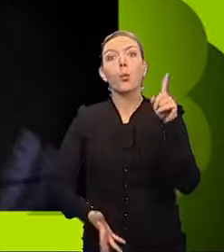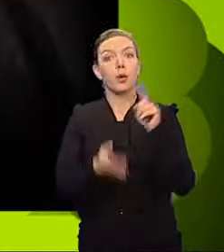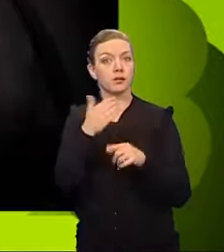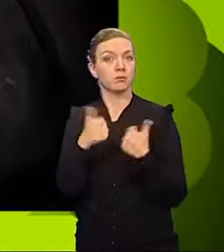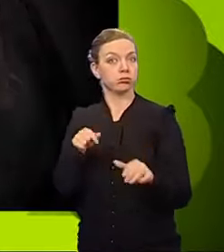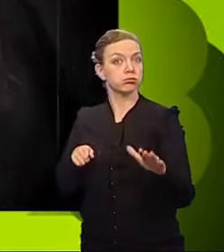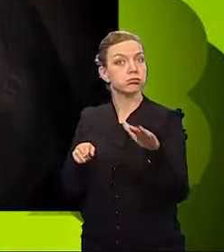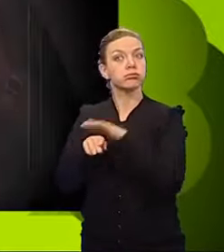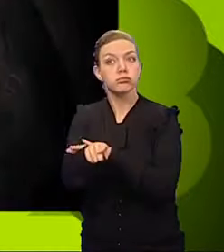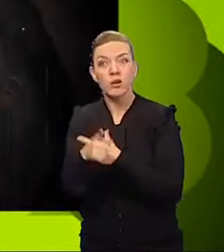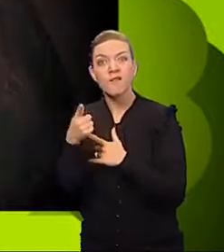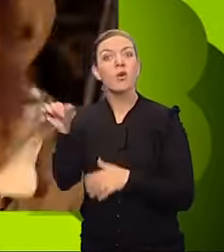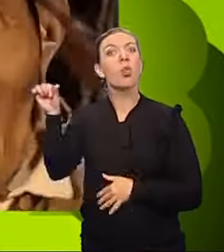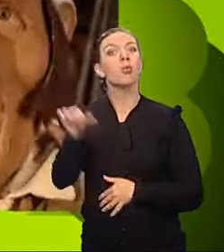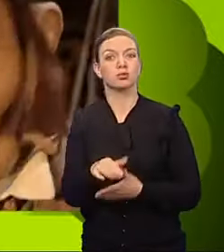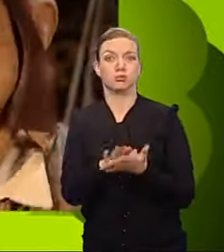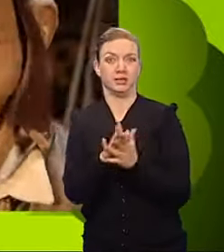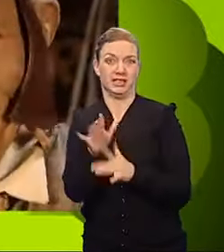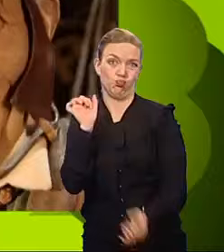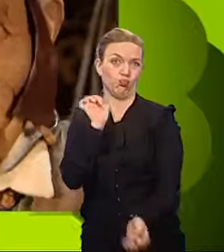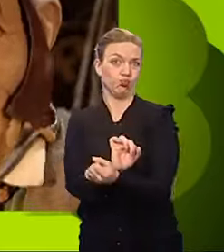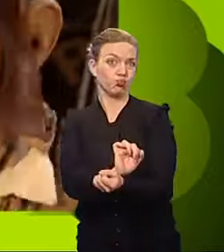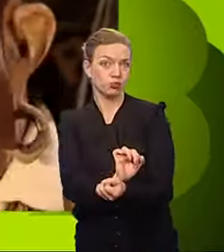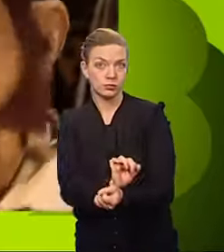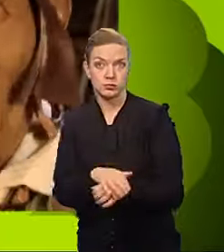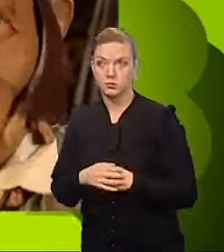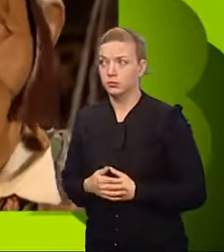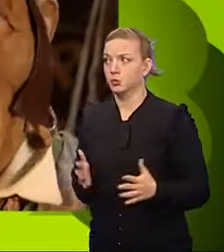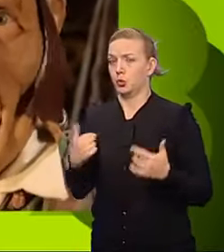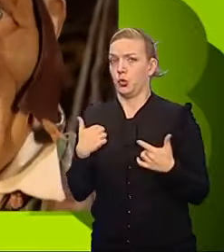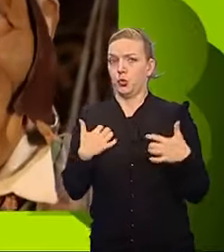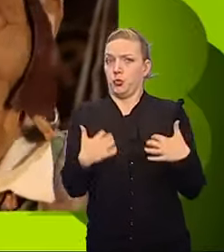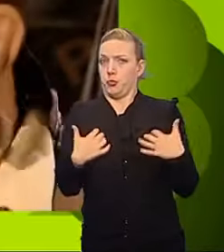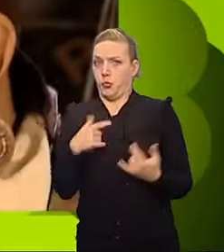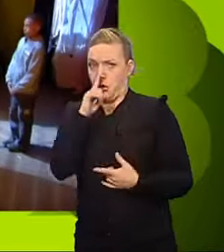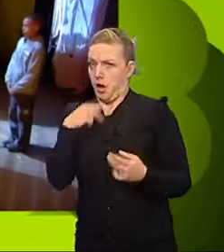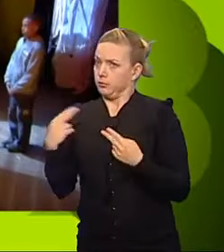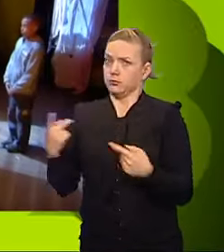Lose and they'll be trapped. Oh, I'm so excited. I could boogie with a bother.